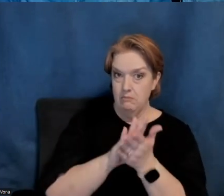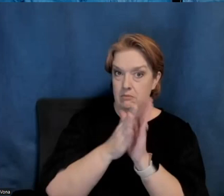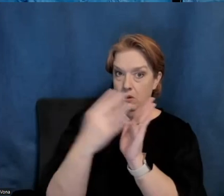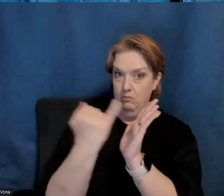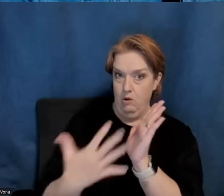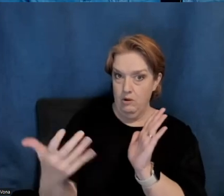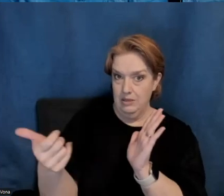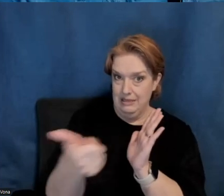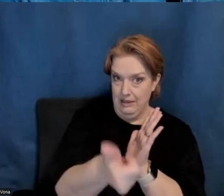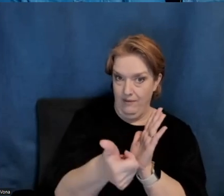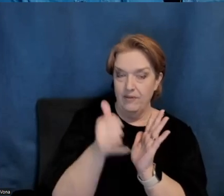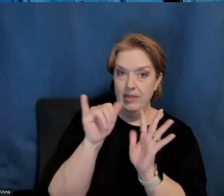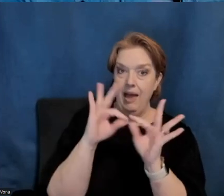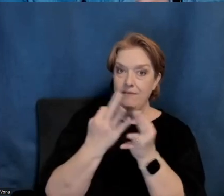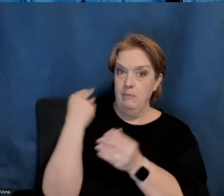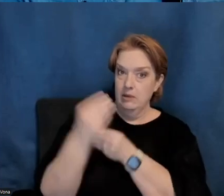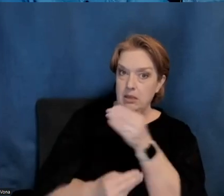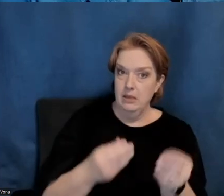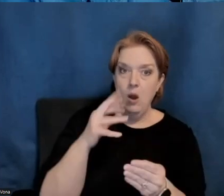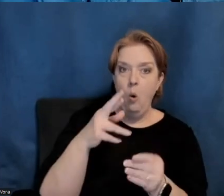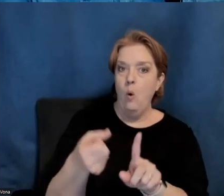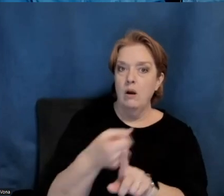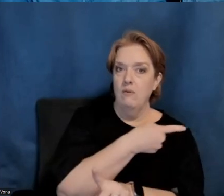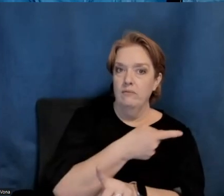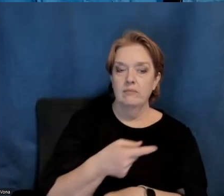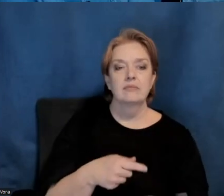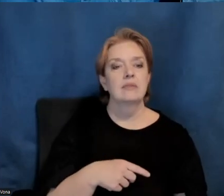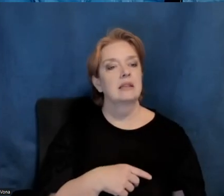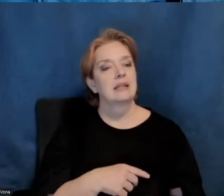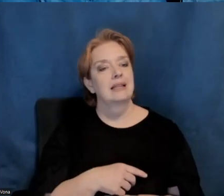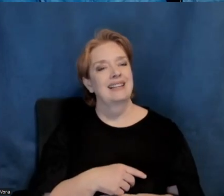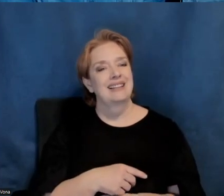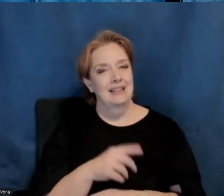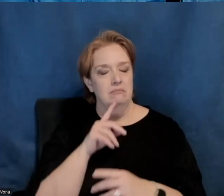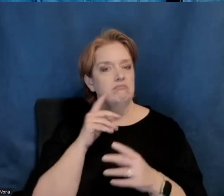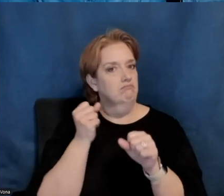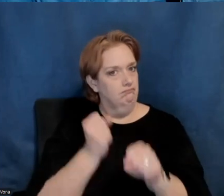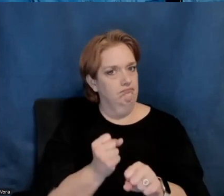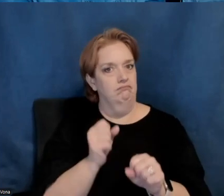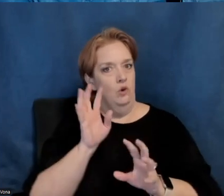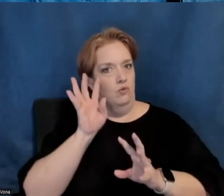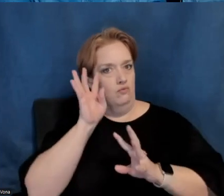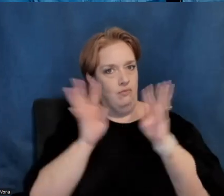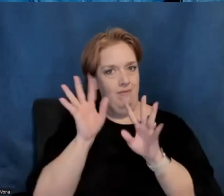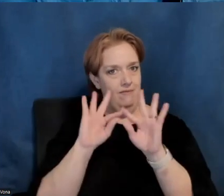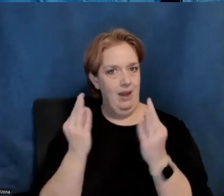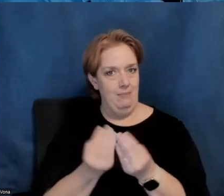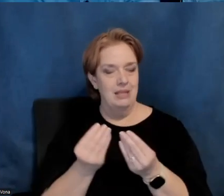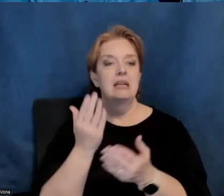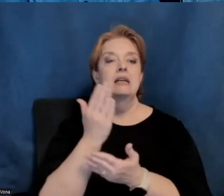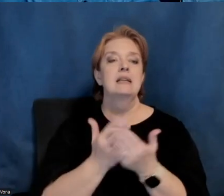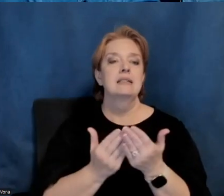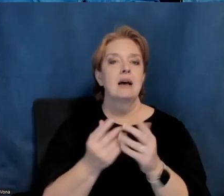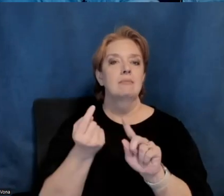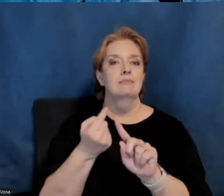if art ran a family in that way. Uh, uh, it's a very creative family. I mean, uh, some of that, uh, is traceable back